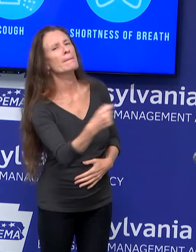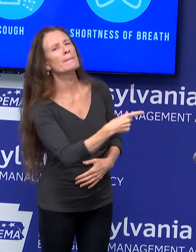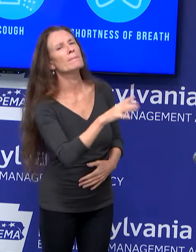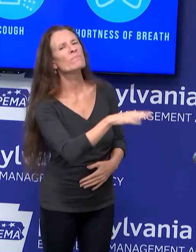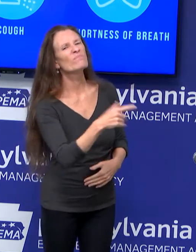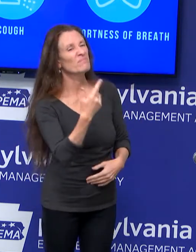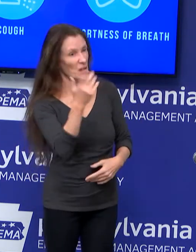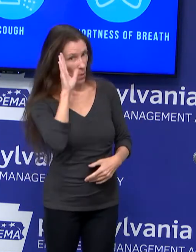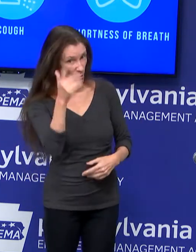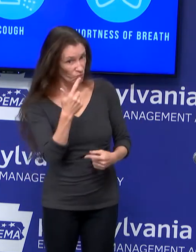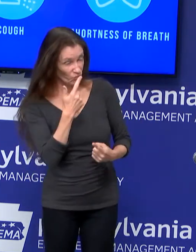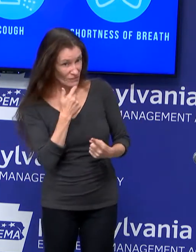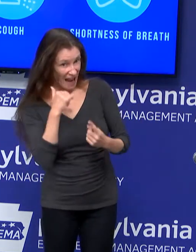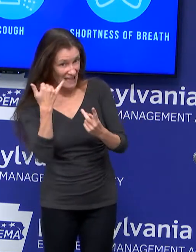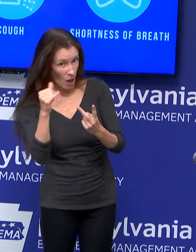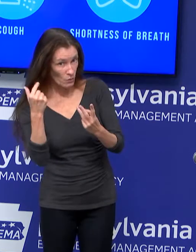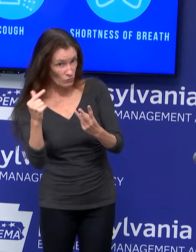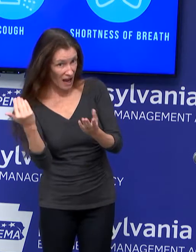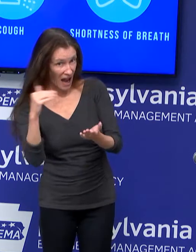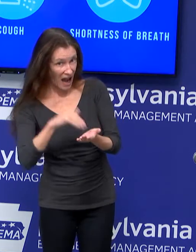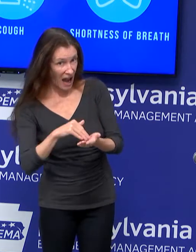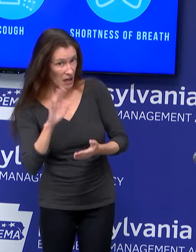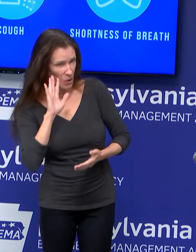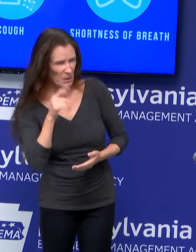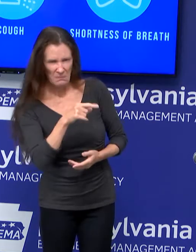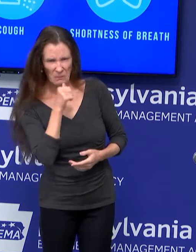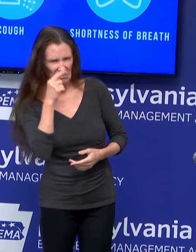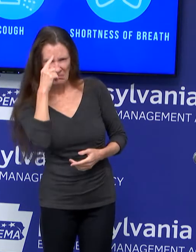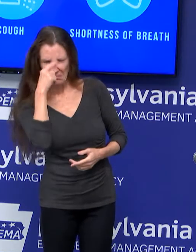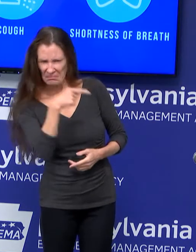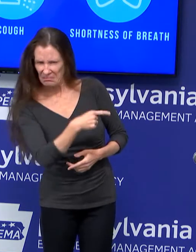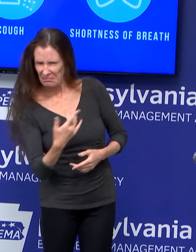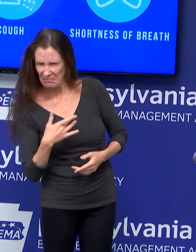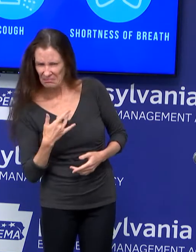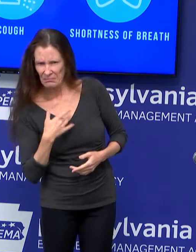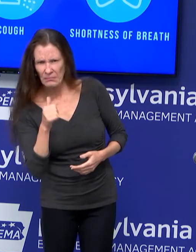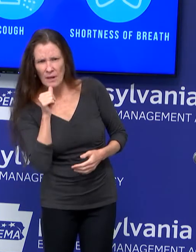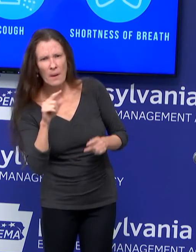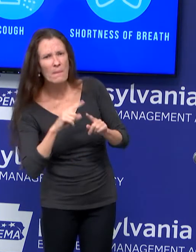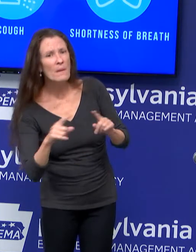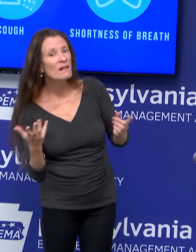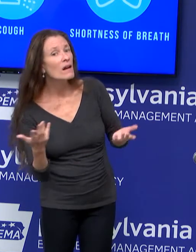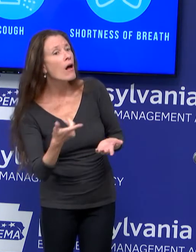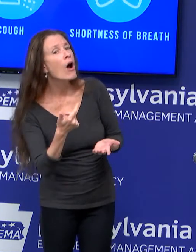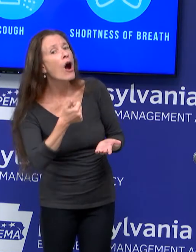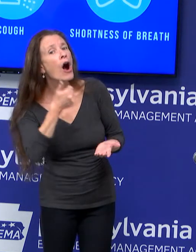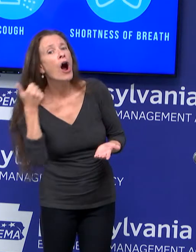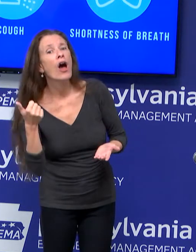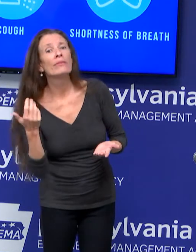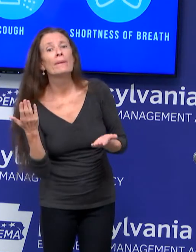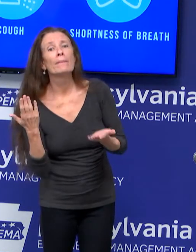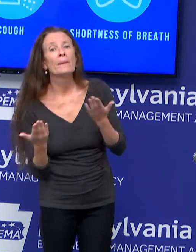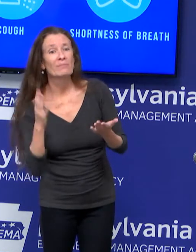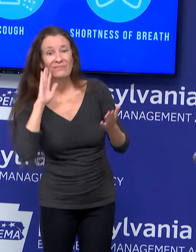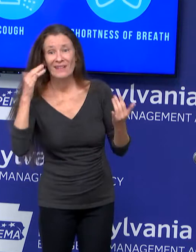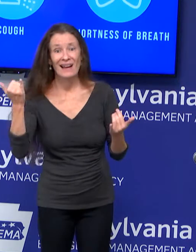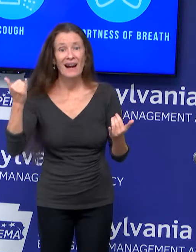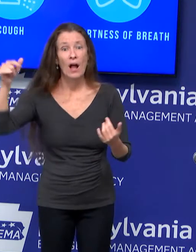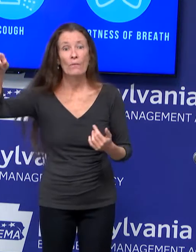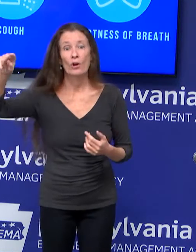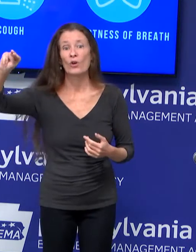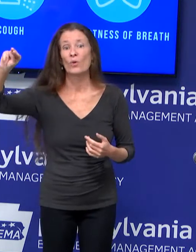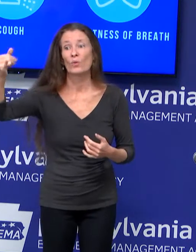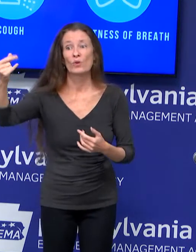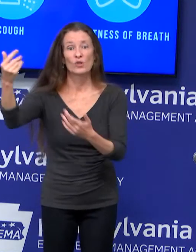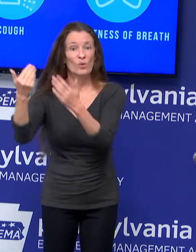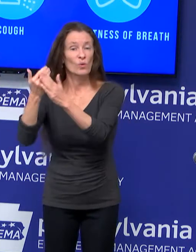phase. Is anything maybe in between being considered as we see other states, New Jersey's imposing new restrictions on bars and